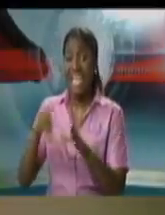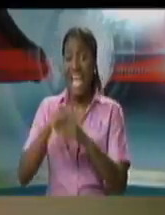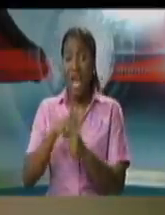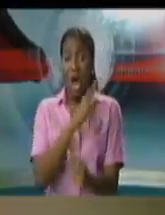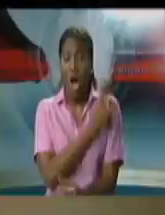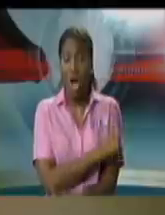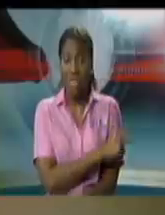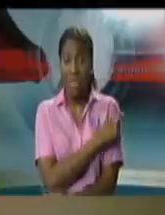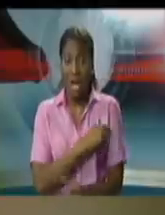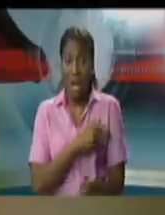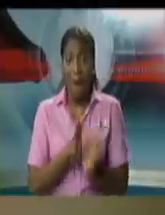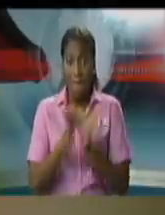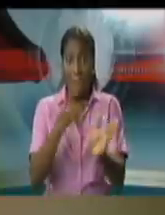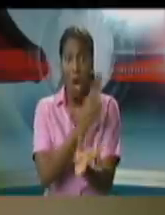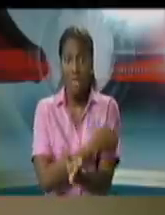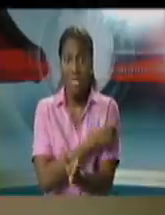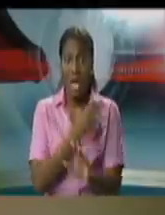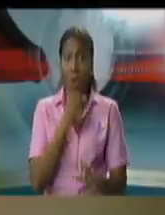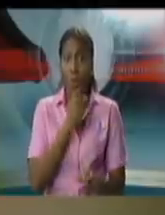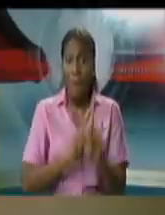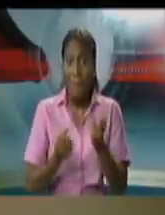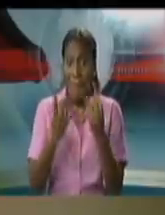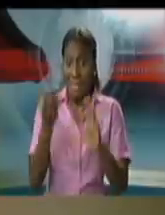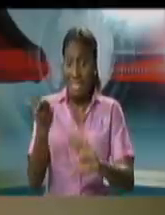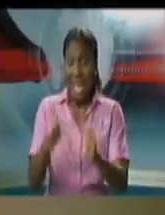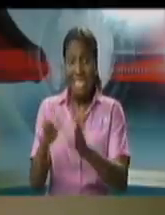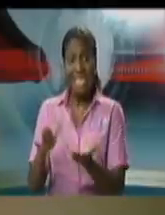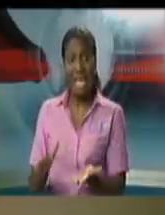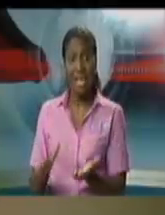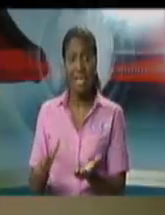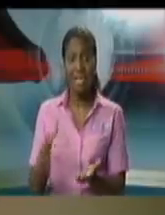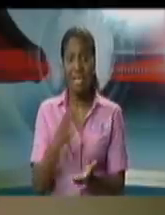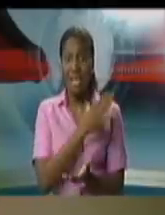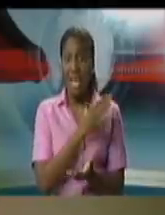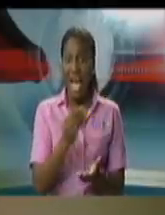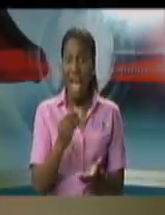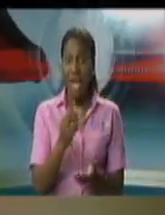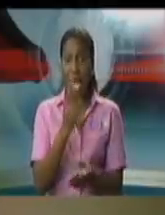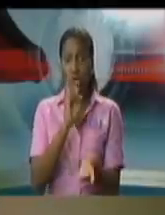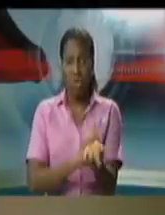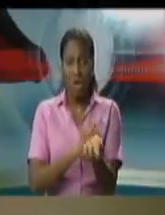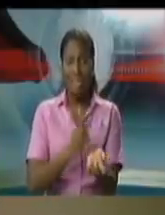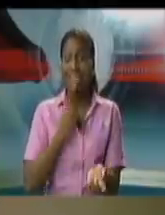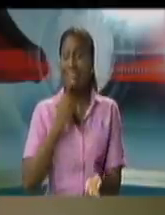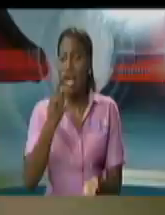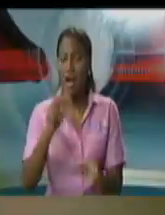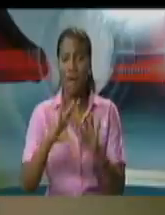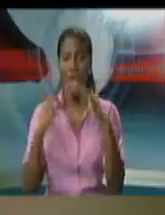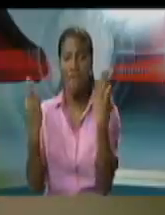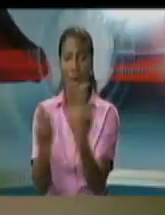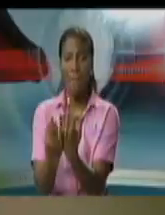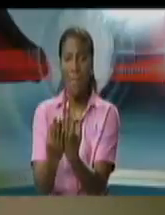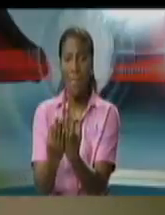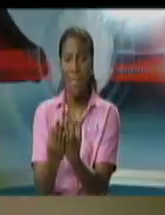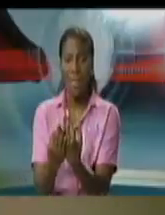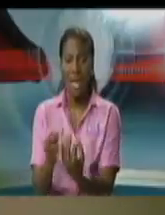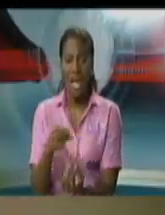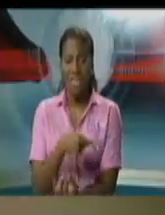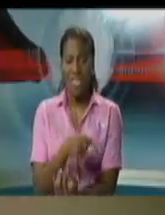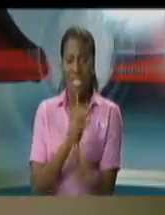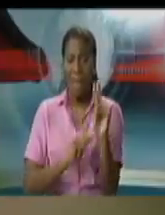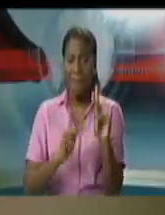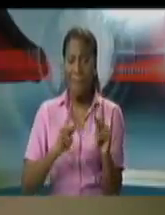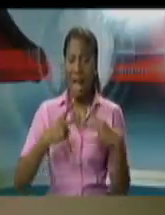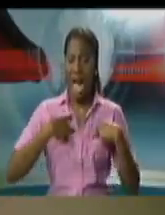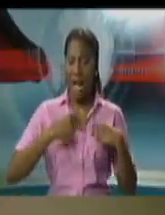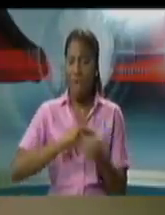at public hospitals and they are being and the relatives are being told that these people um contracted covid but no